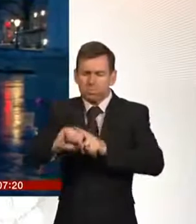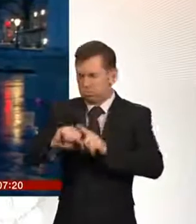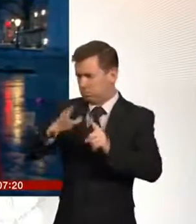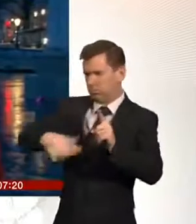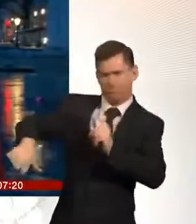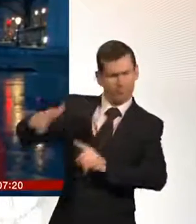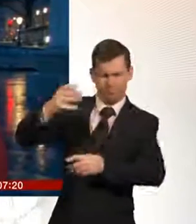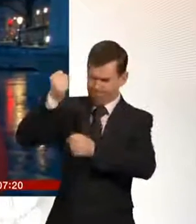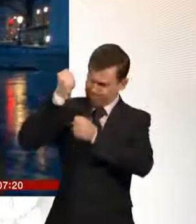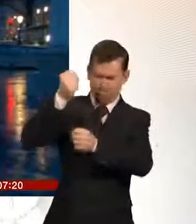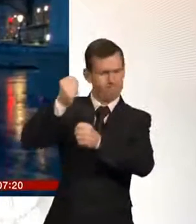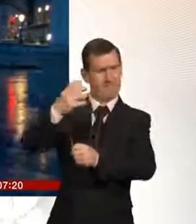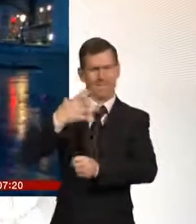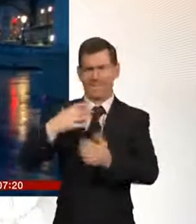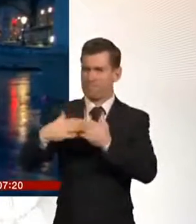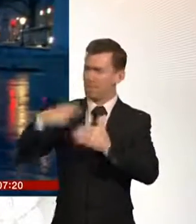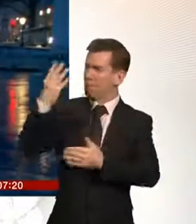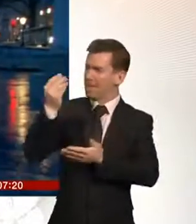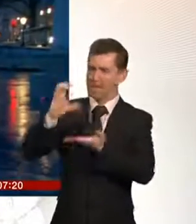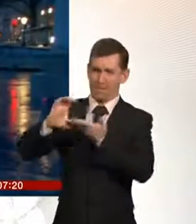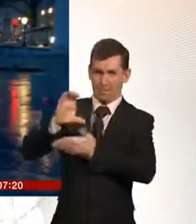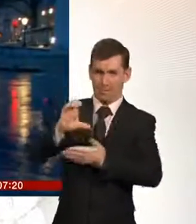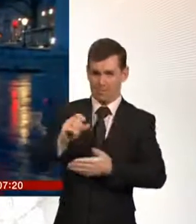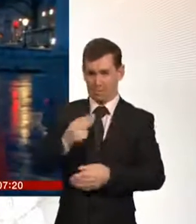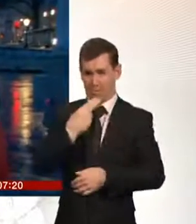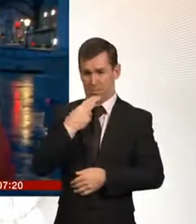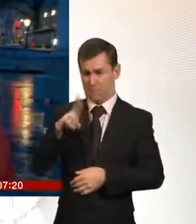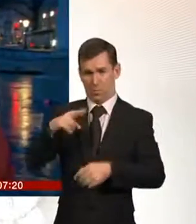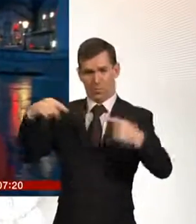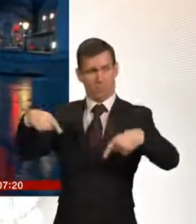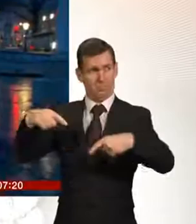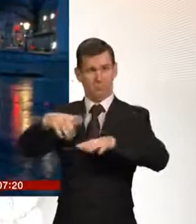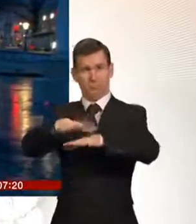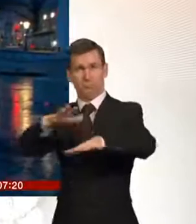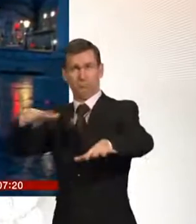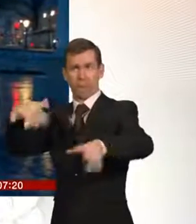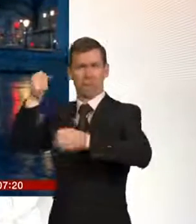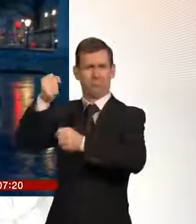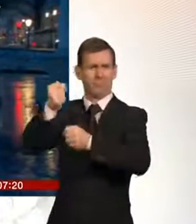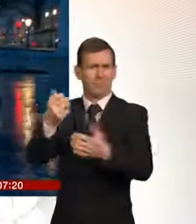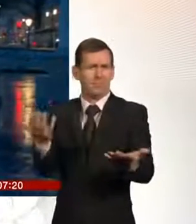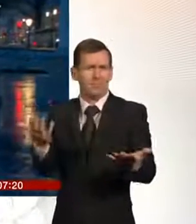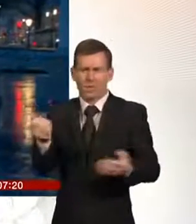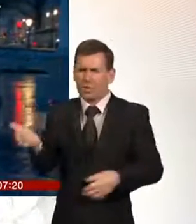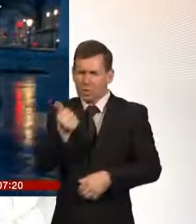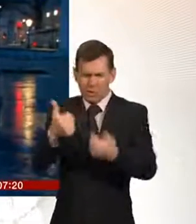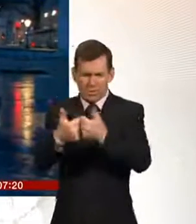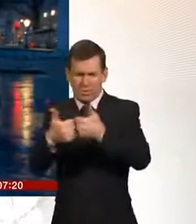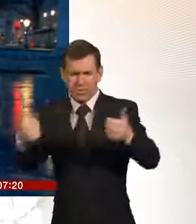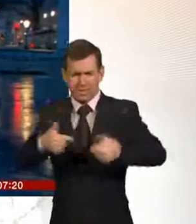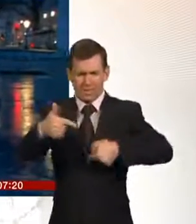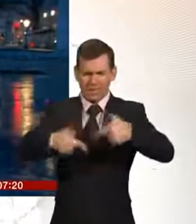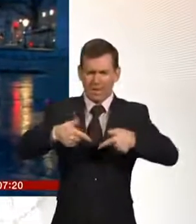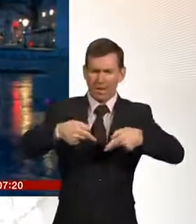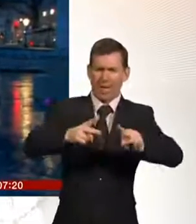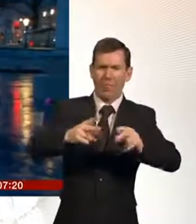investment in our roads and there will be this protest taking place this afternoon with people asking why can't there be more cycle paths more done